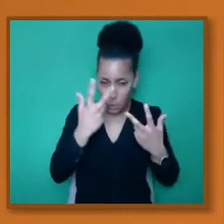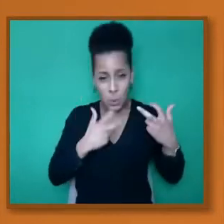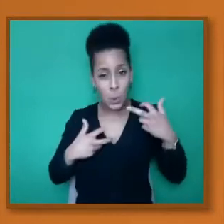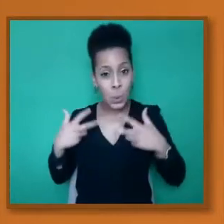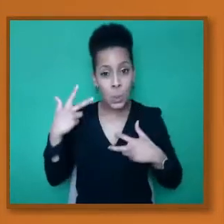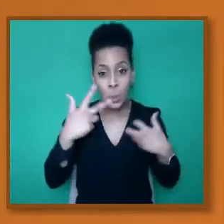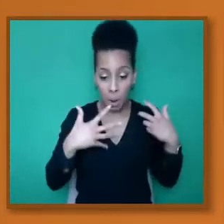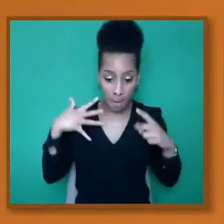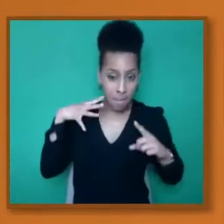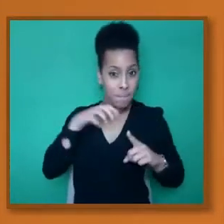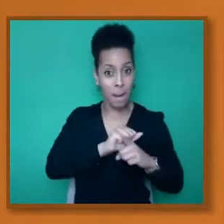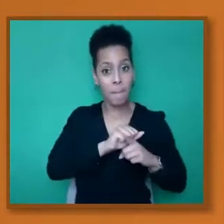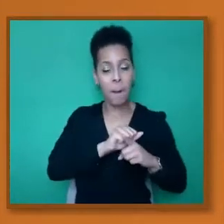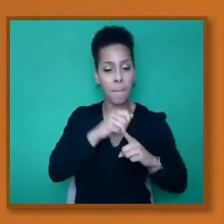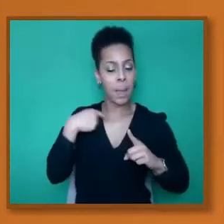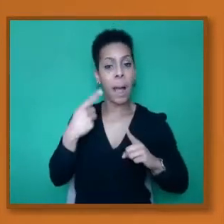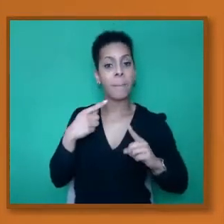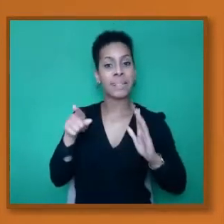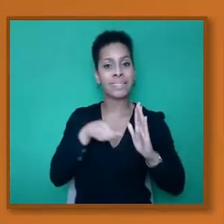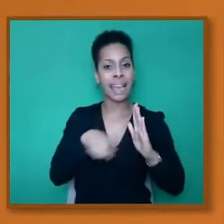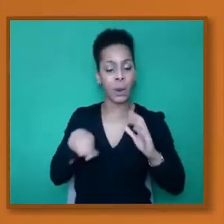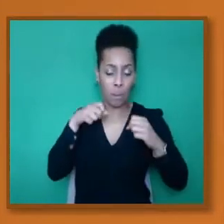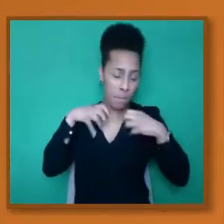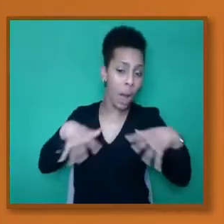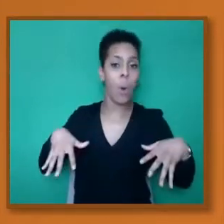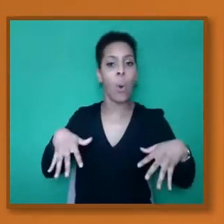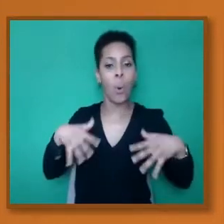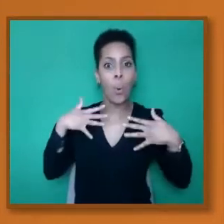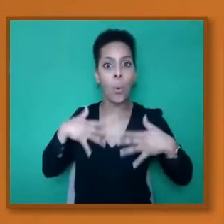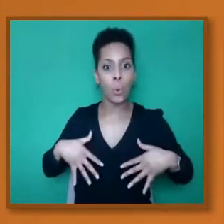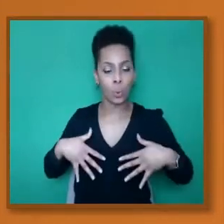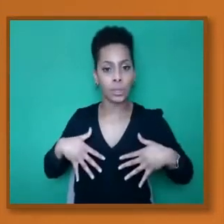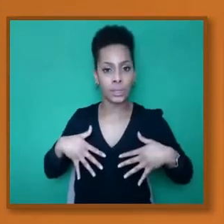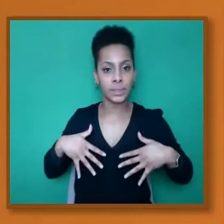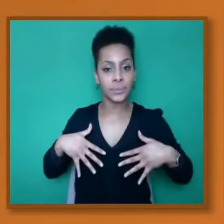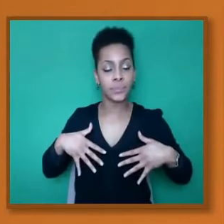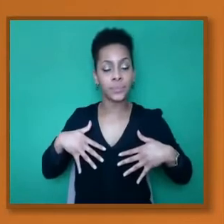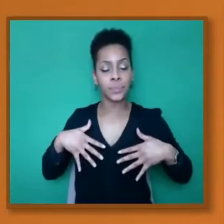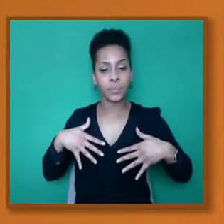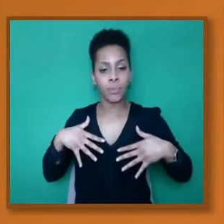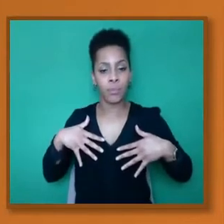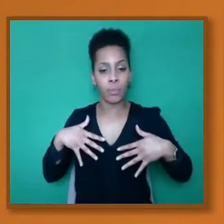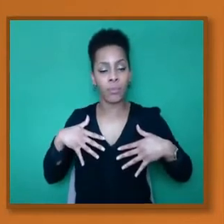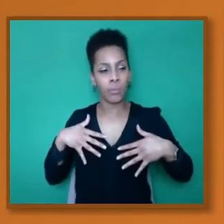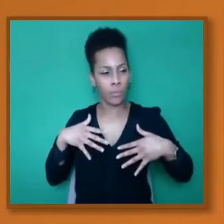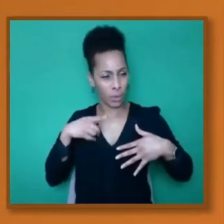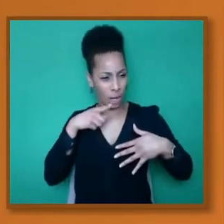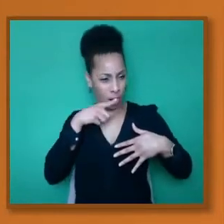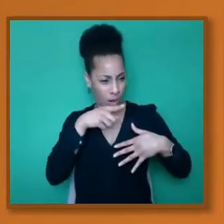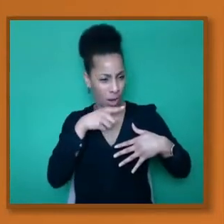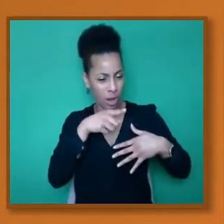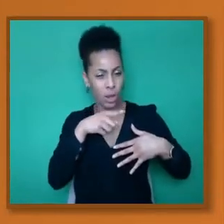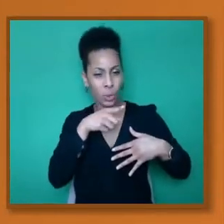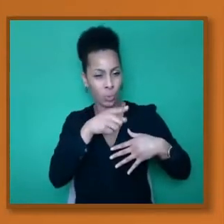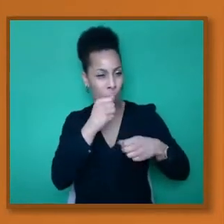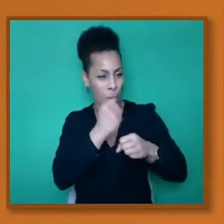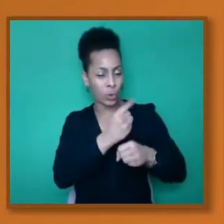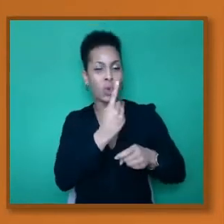signal, okay? And, Gloria, as you were speaking and talking about the vigilance